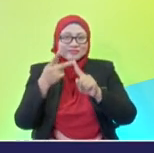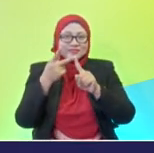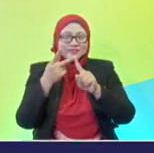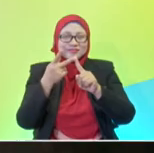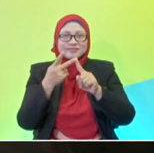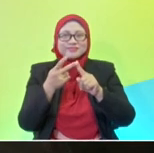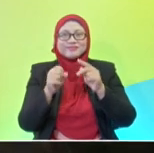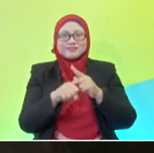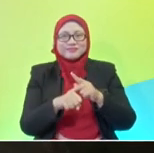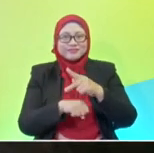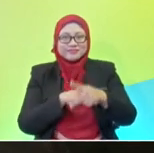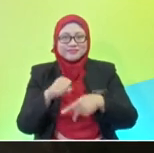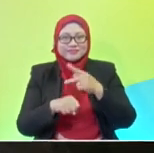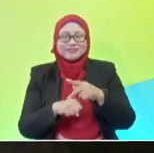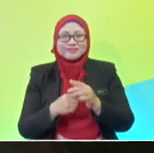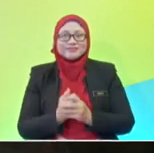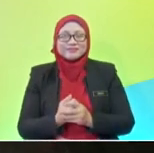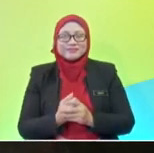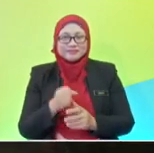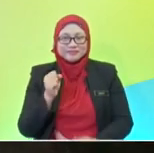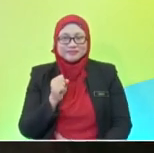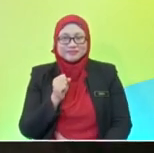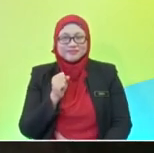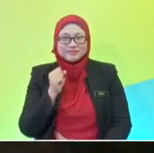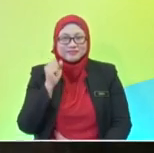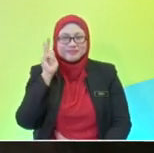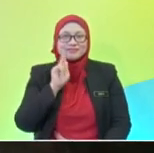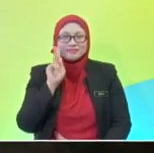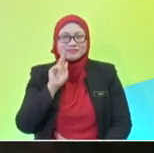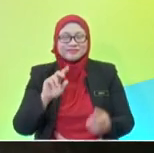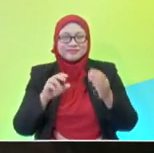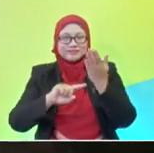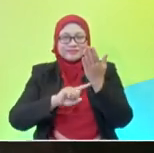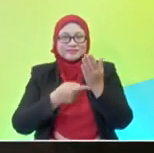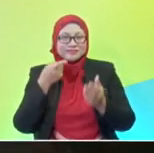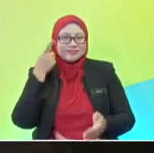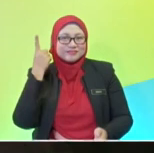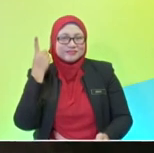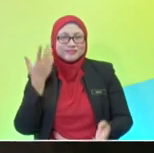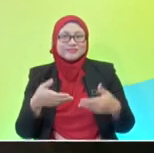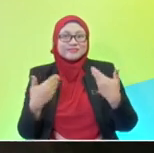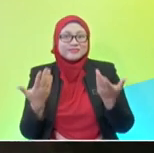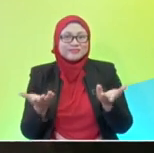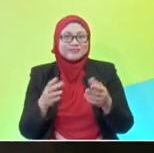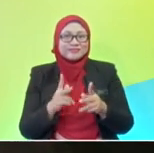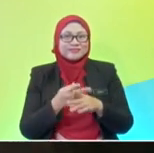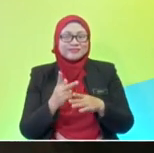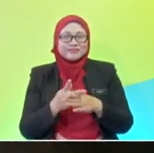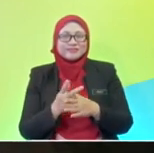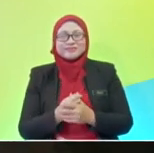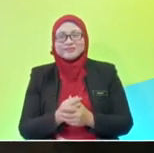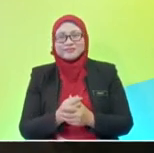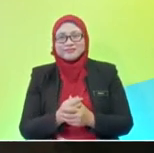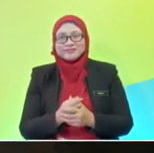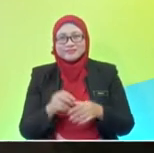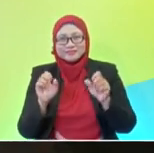right? So Shafiqah, can you share with us your dream planet? Of course I can. for people watching at home, you can